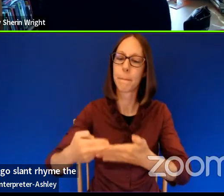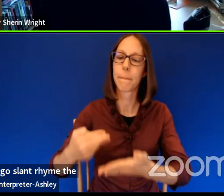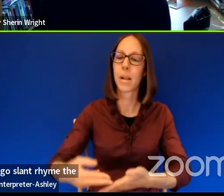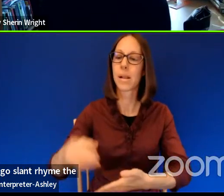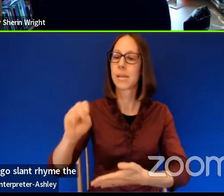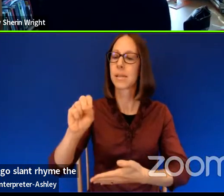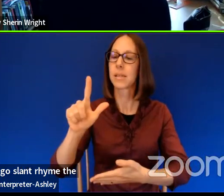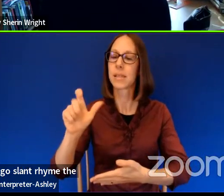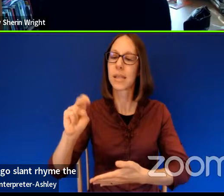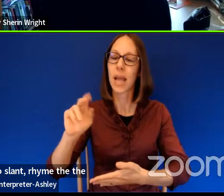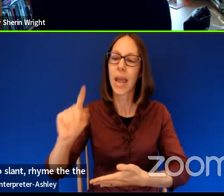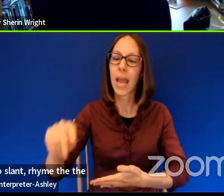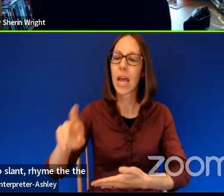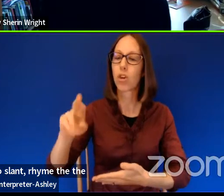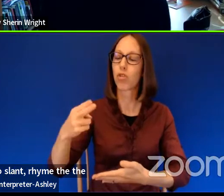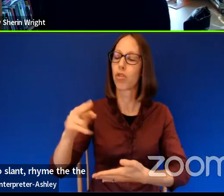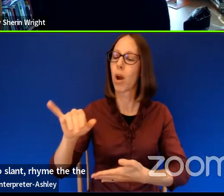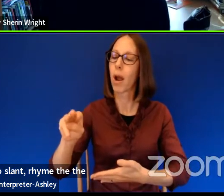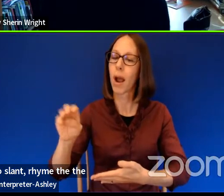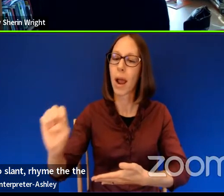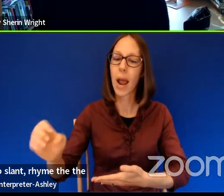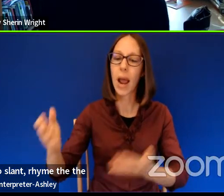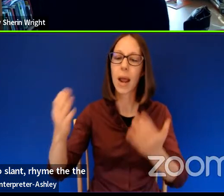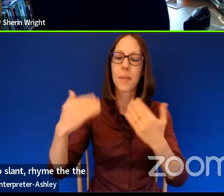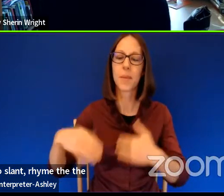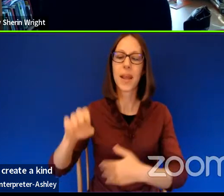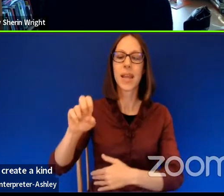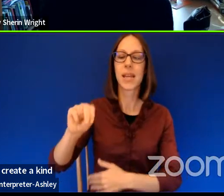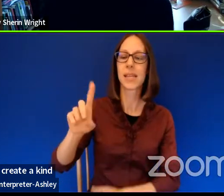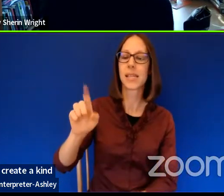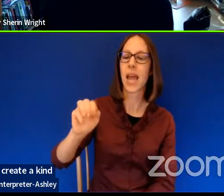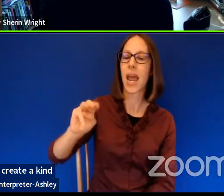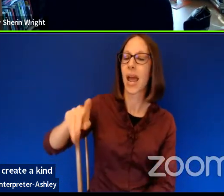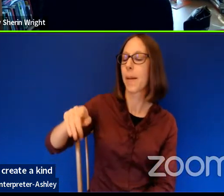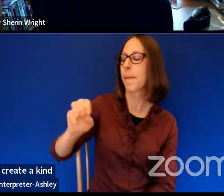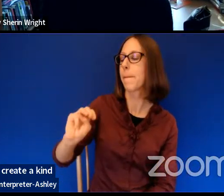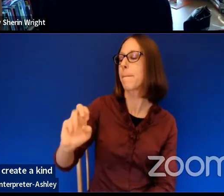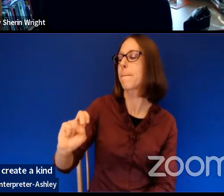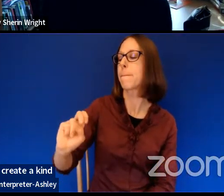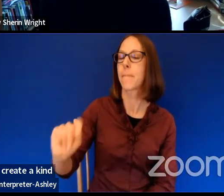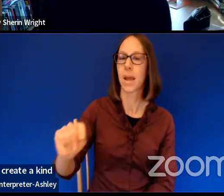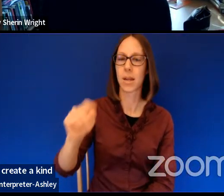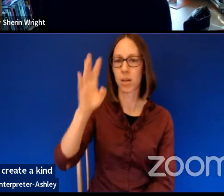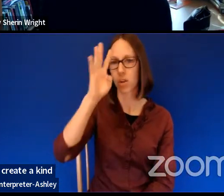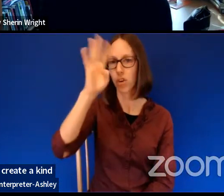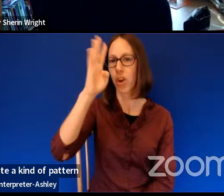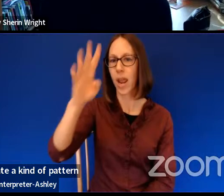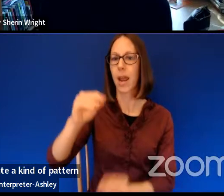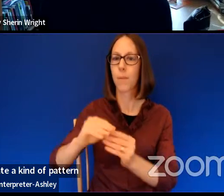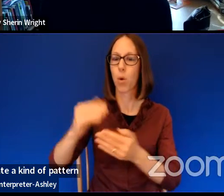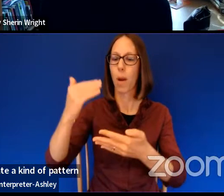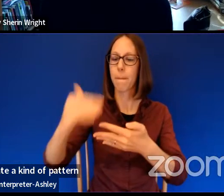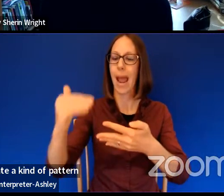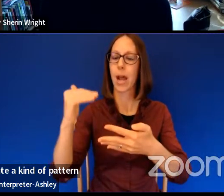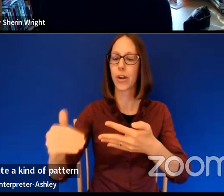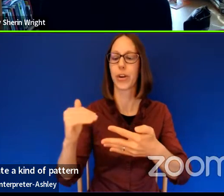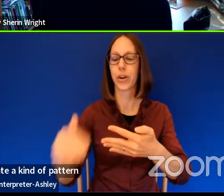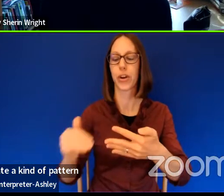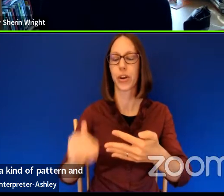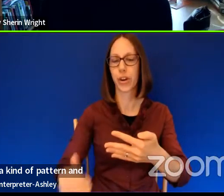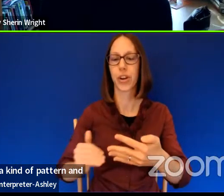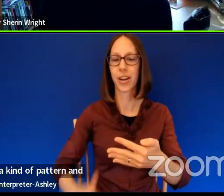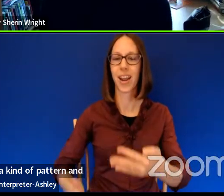enjambment to create a kind of pattern and rhythm reminds me very much of the